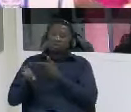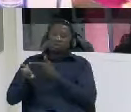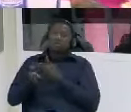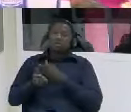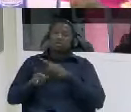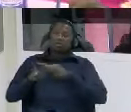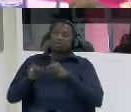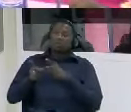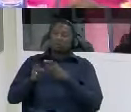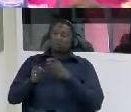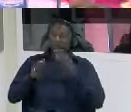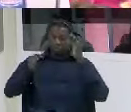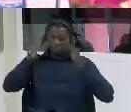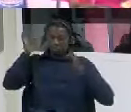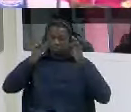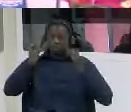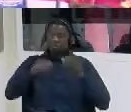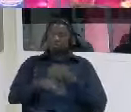from ghana